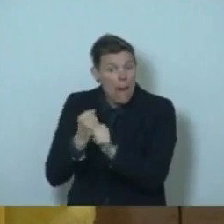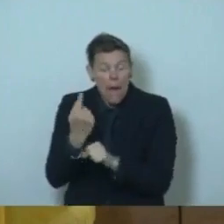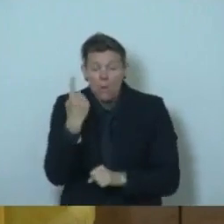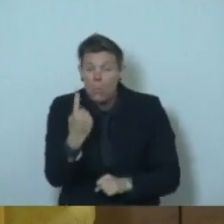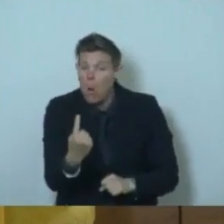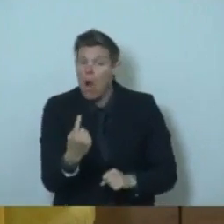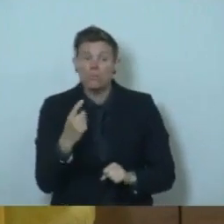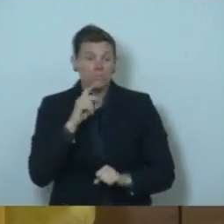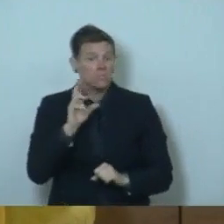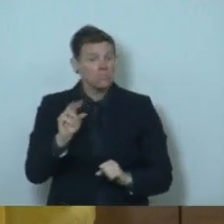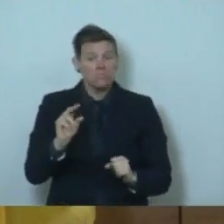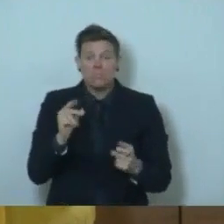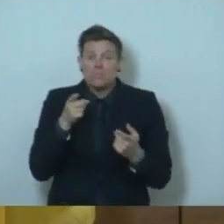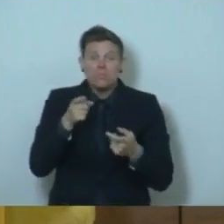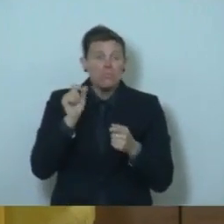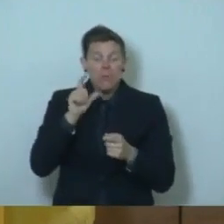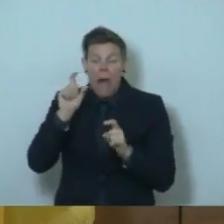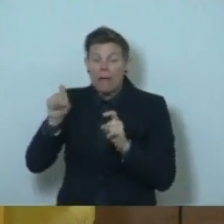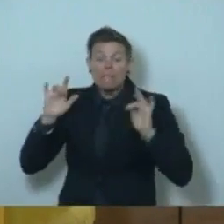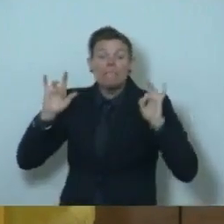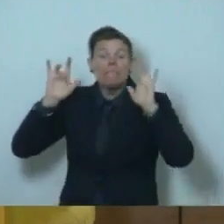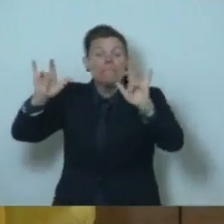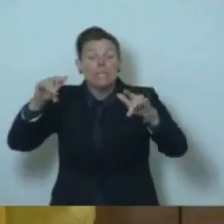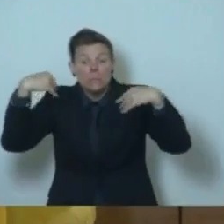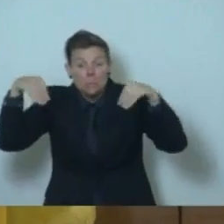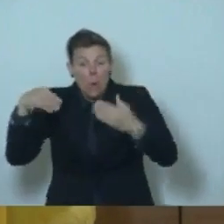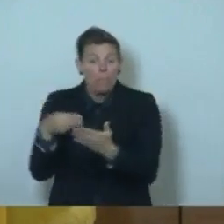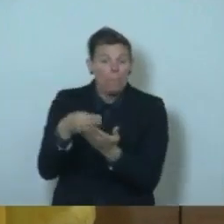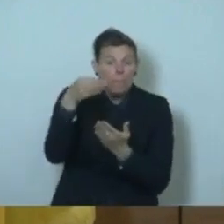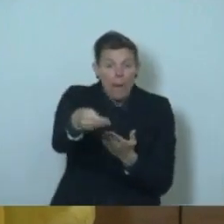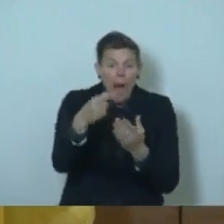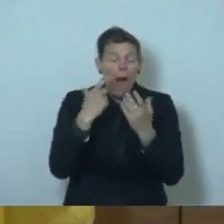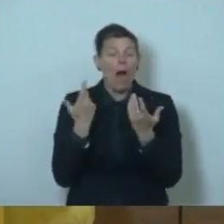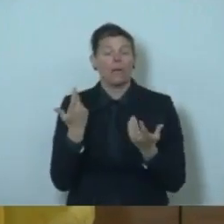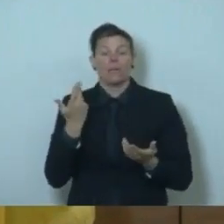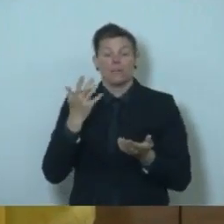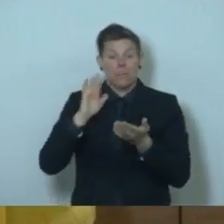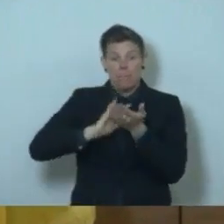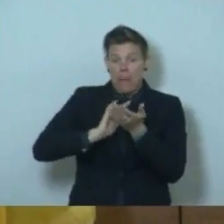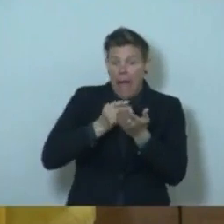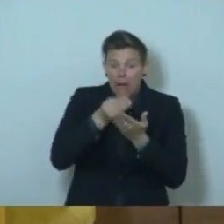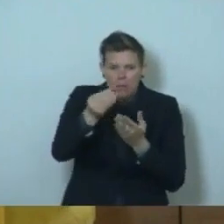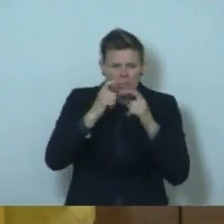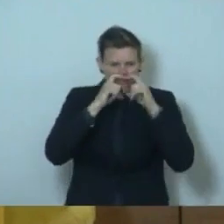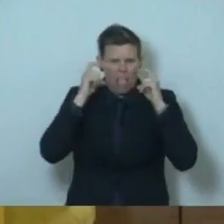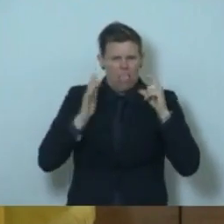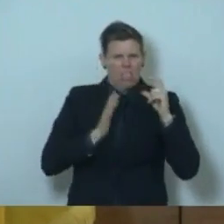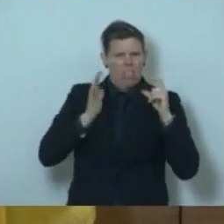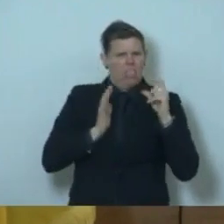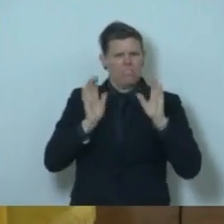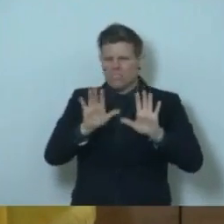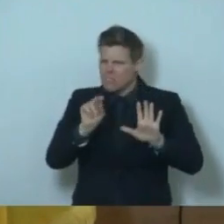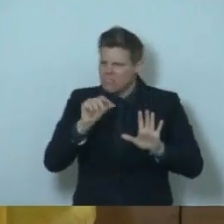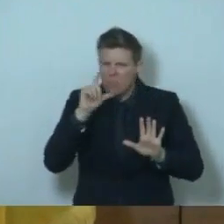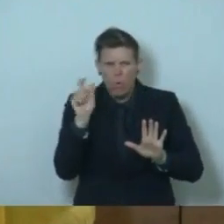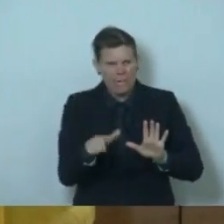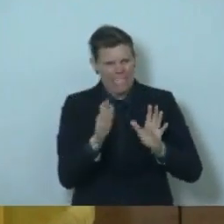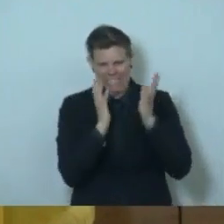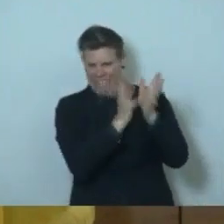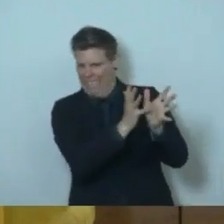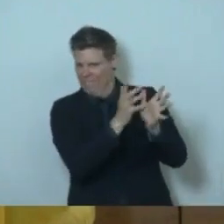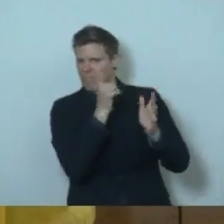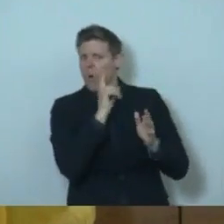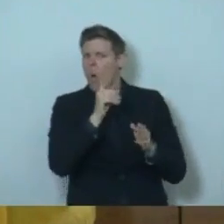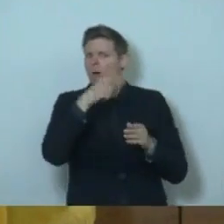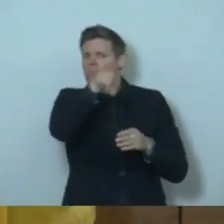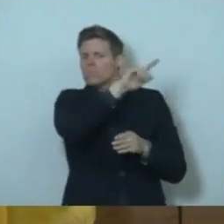require that you try to get, please don't try to get masks that we reserve for first responders and healthcare workers. We're not, we're